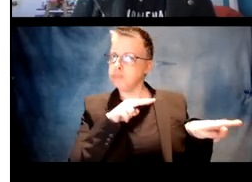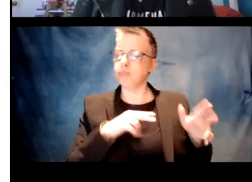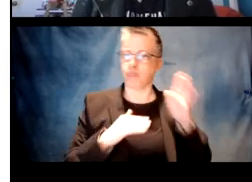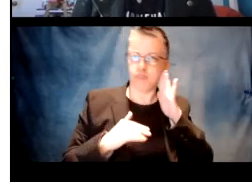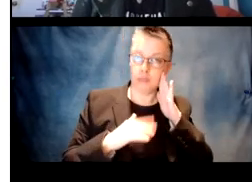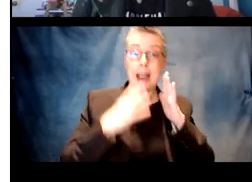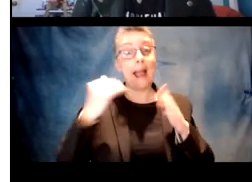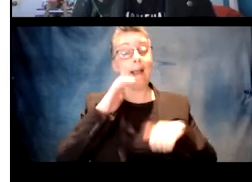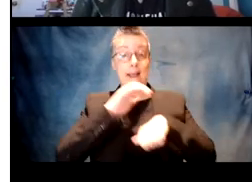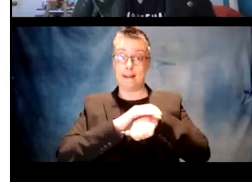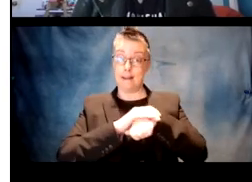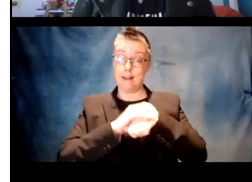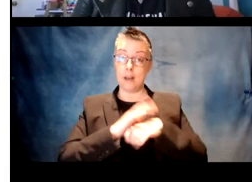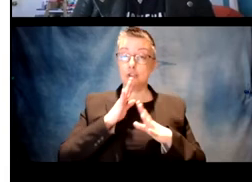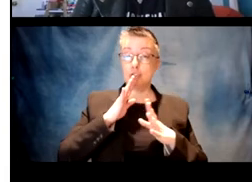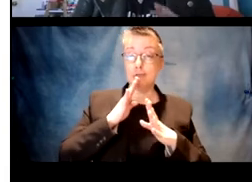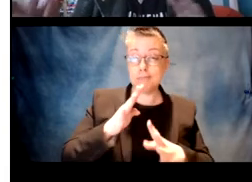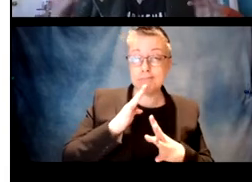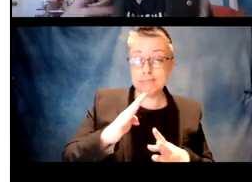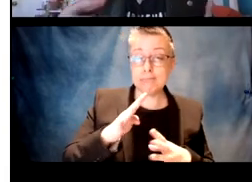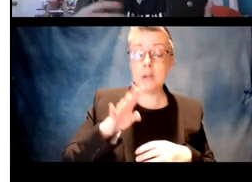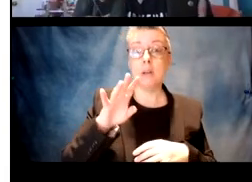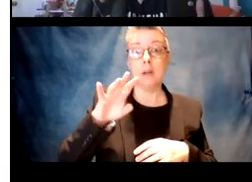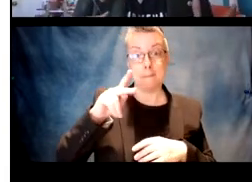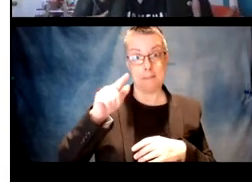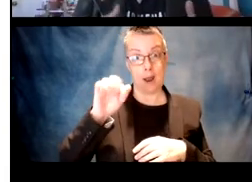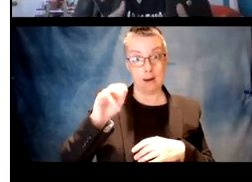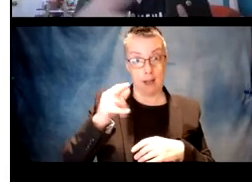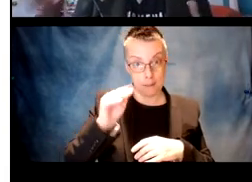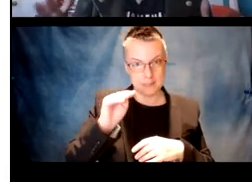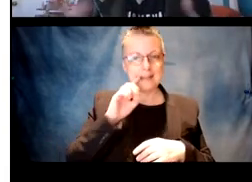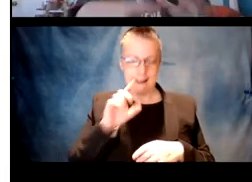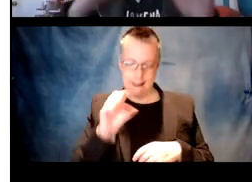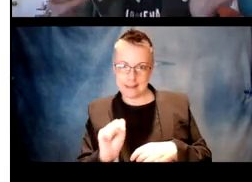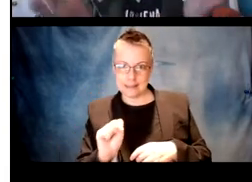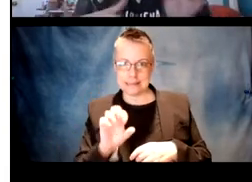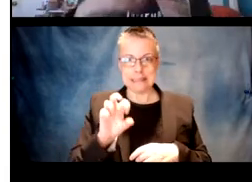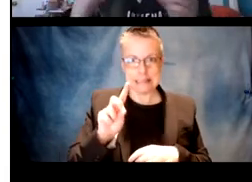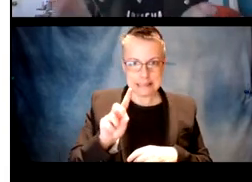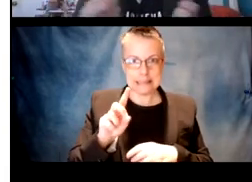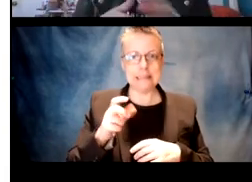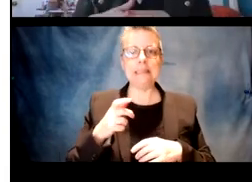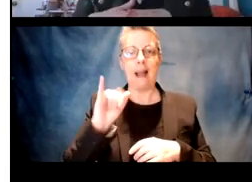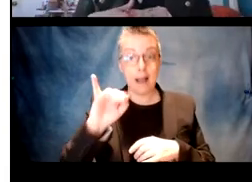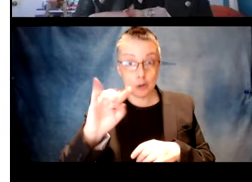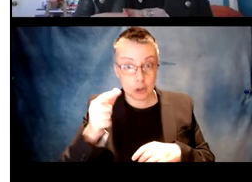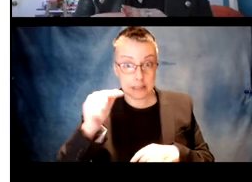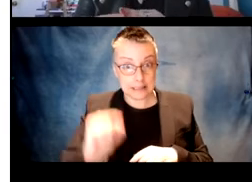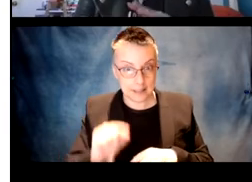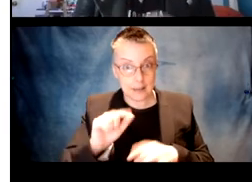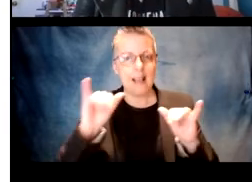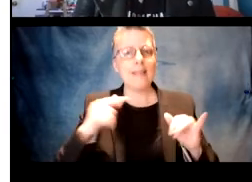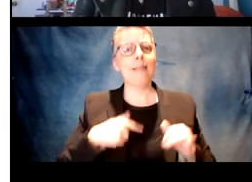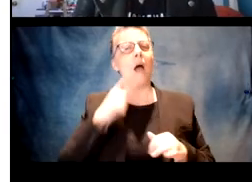And this also strongly suggests that they treat the English verbal paradigm or the morphemes, the S, the I, and G, and ED